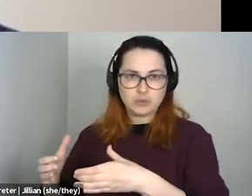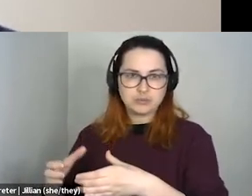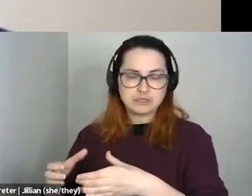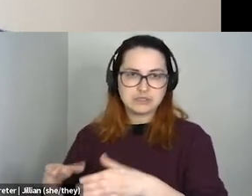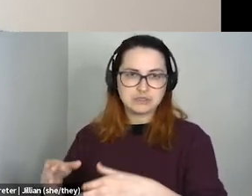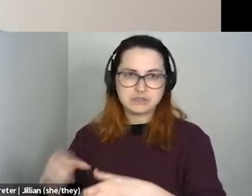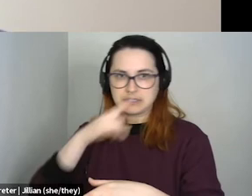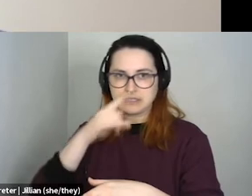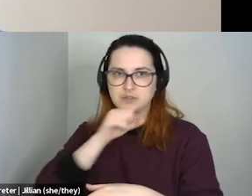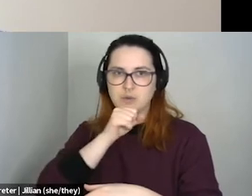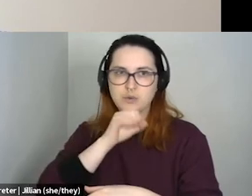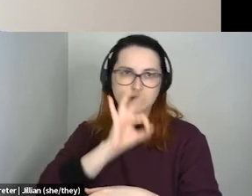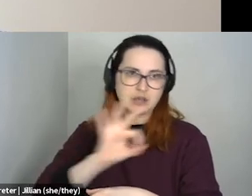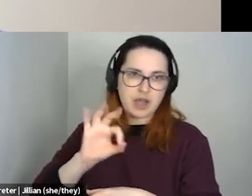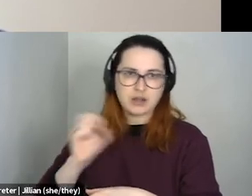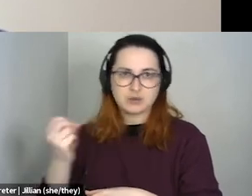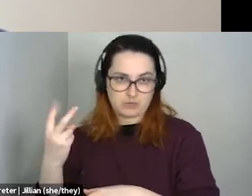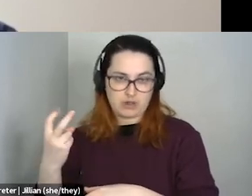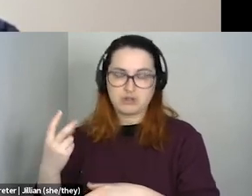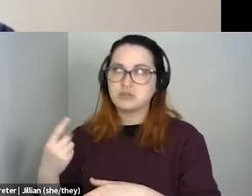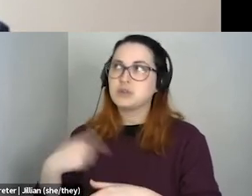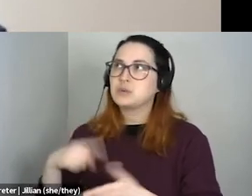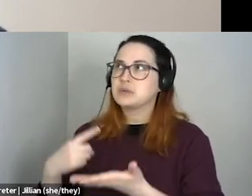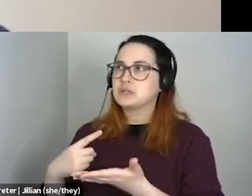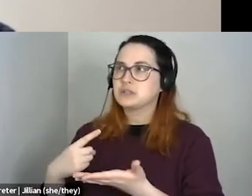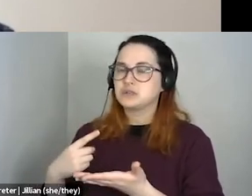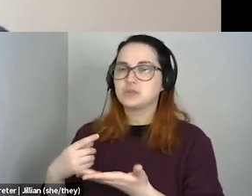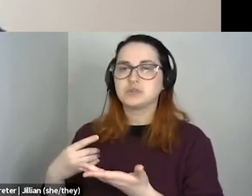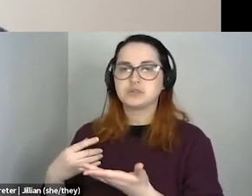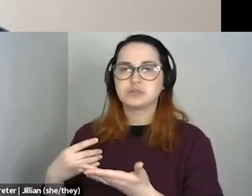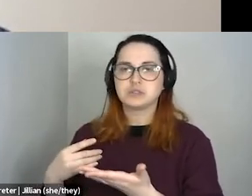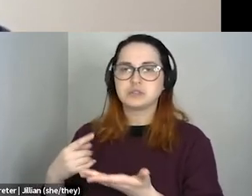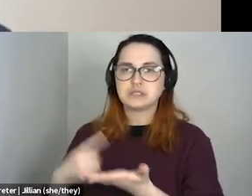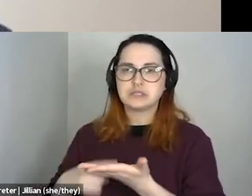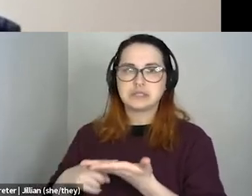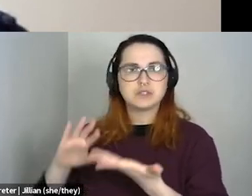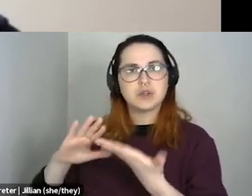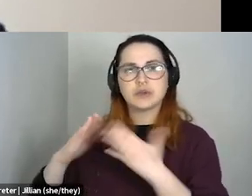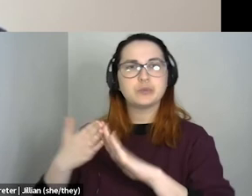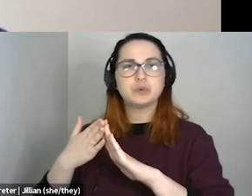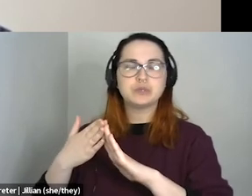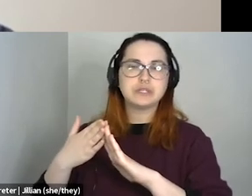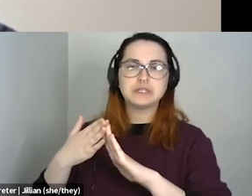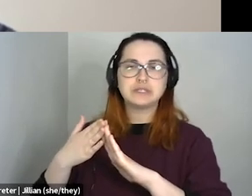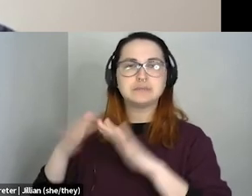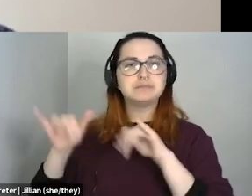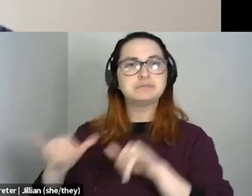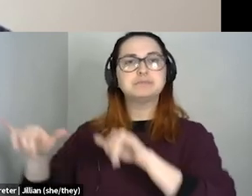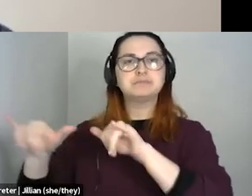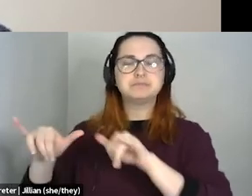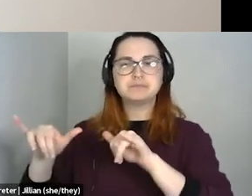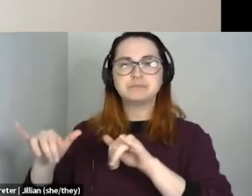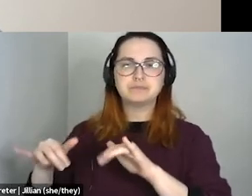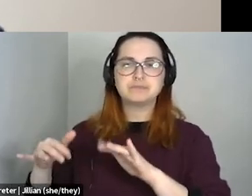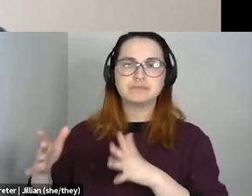and something that we would talk about was, uh, we would do community standards, right. At the beginning of the group, like, what do we want the, you know,